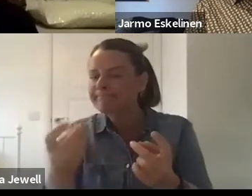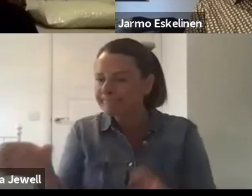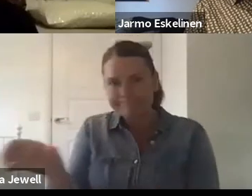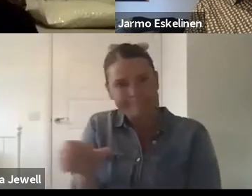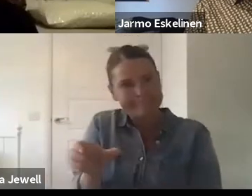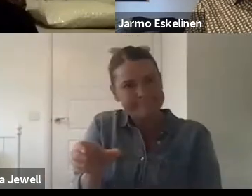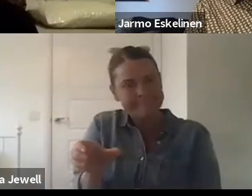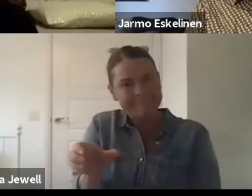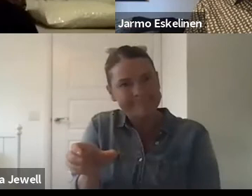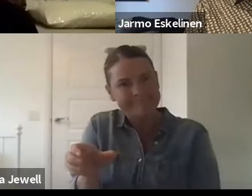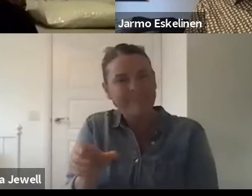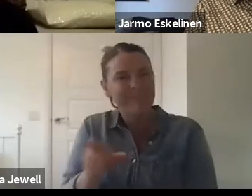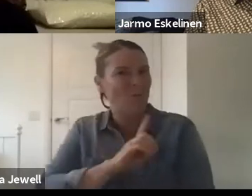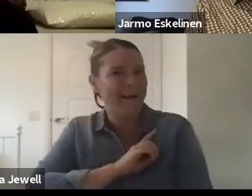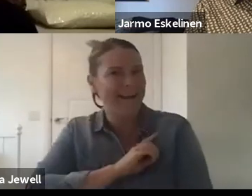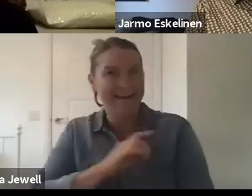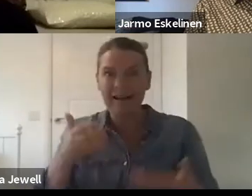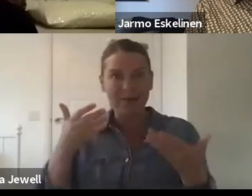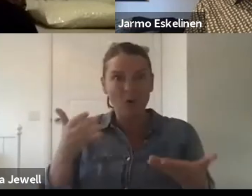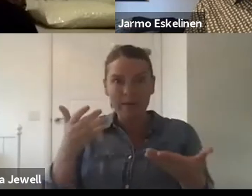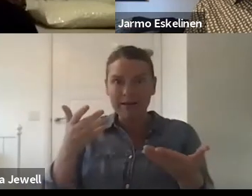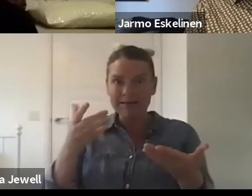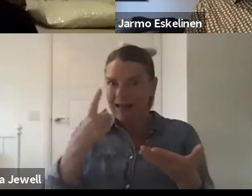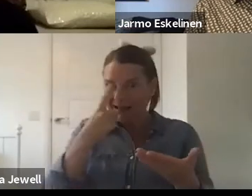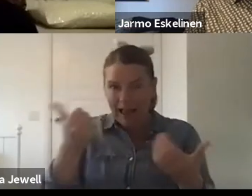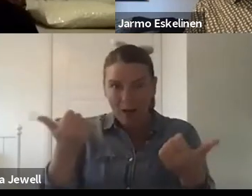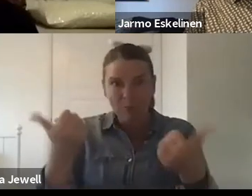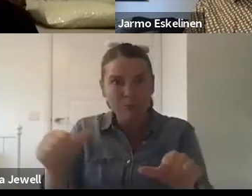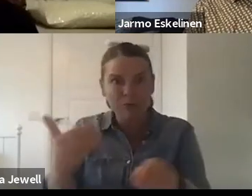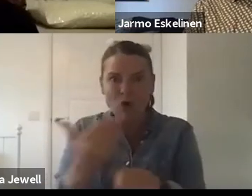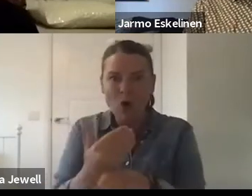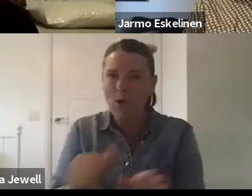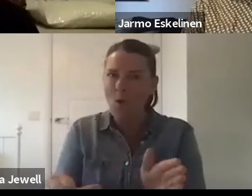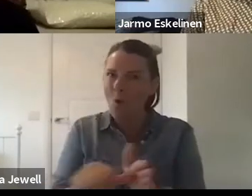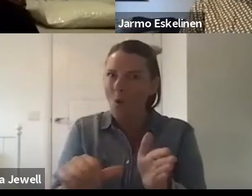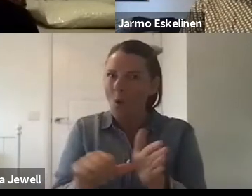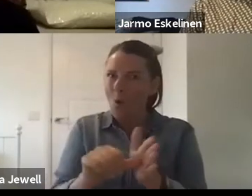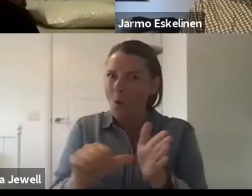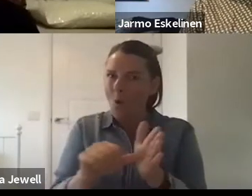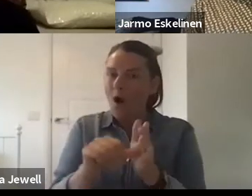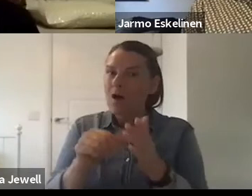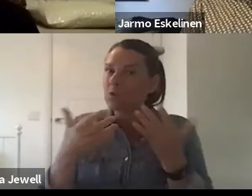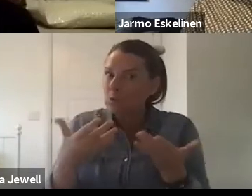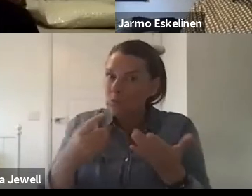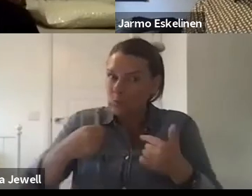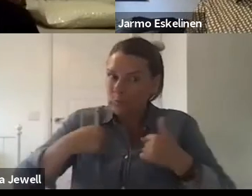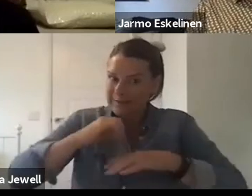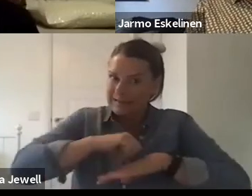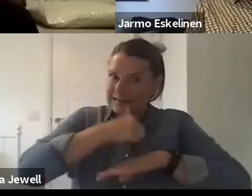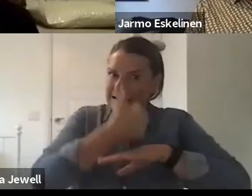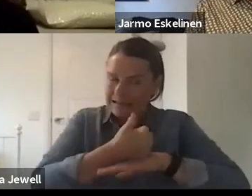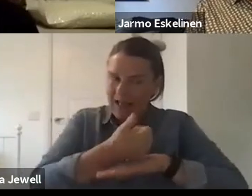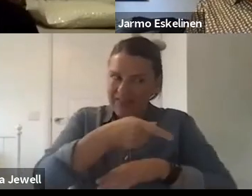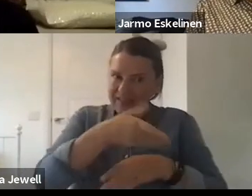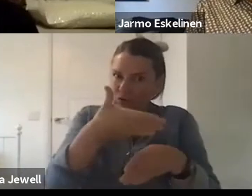chances of getting jobs at the moment are really slim, so we've targeted this fellowship scheme just at our internal